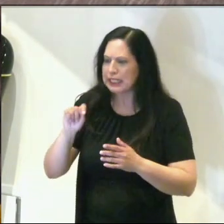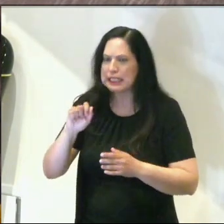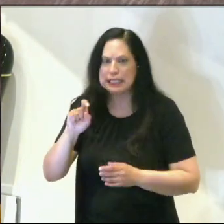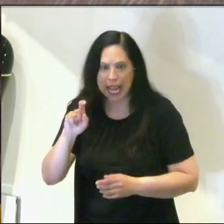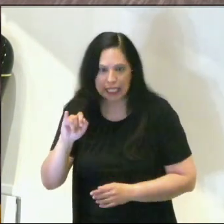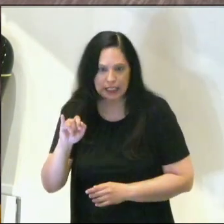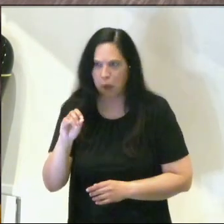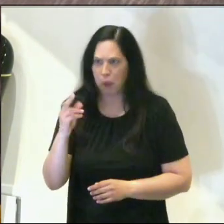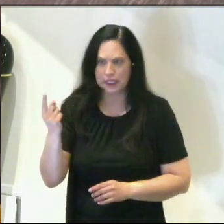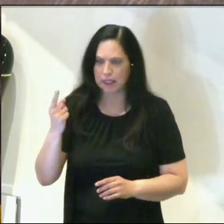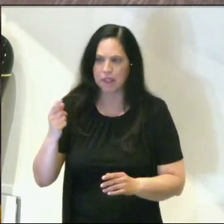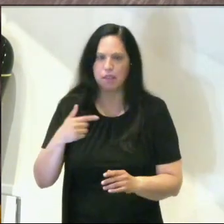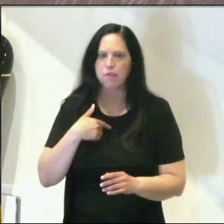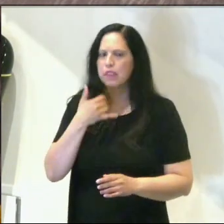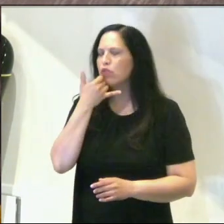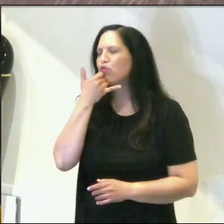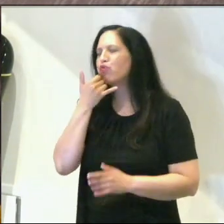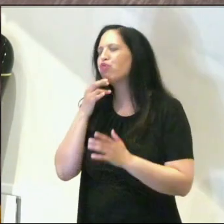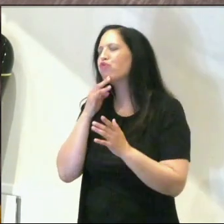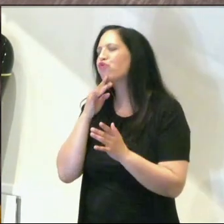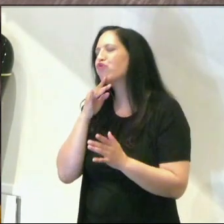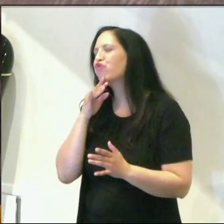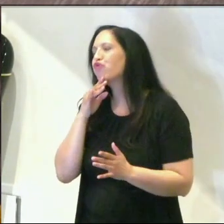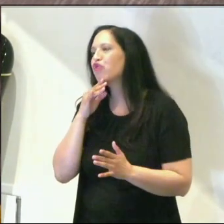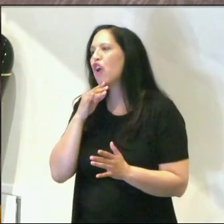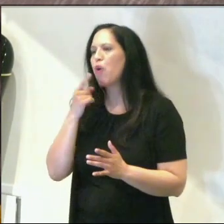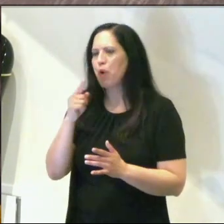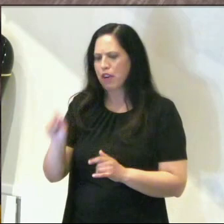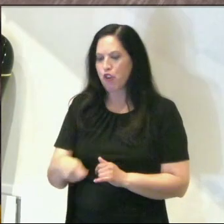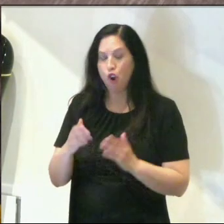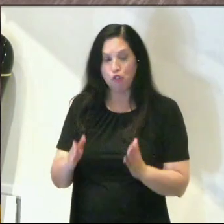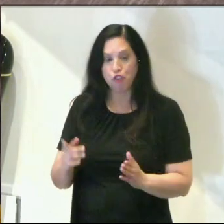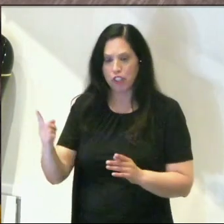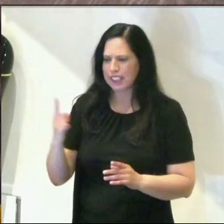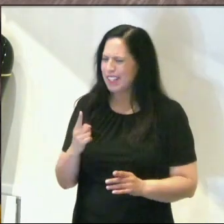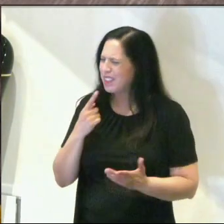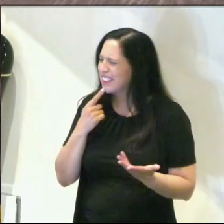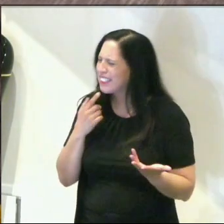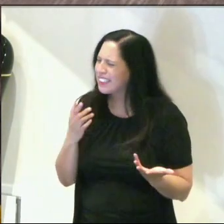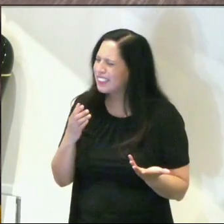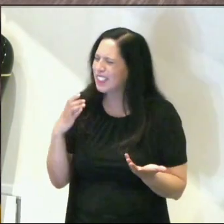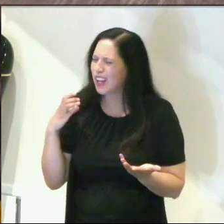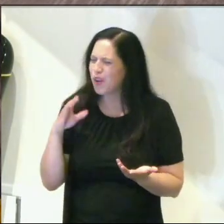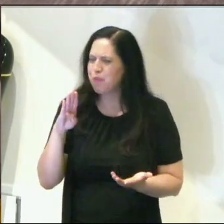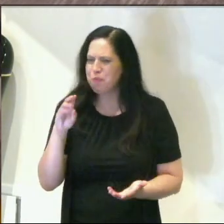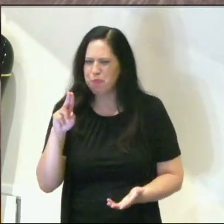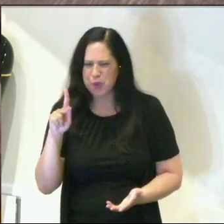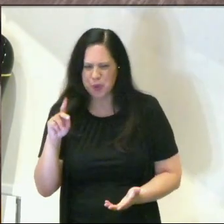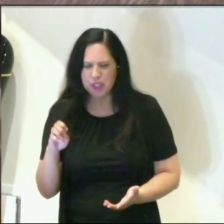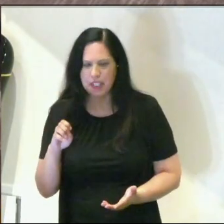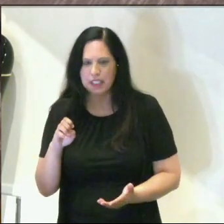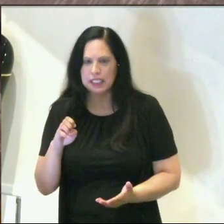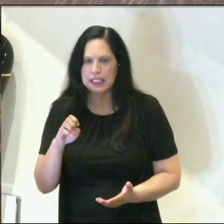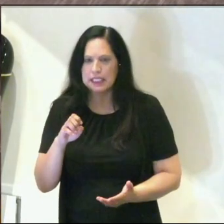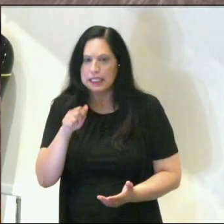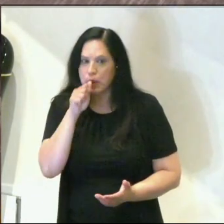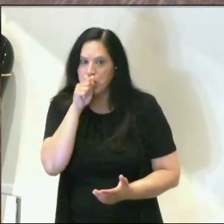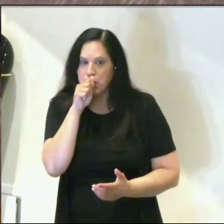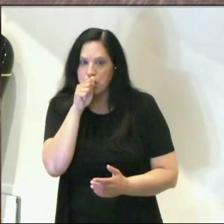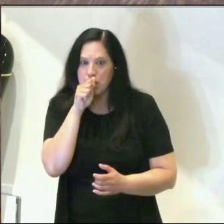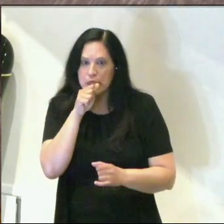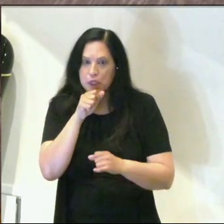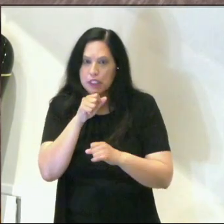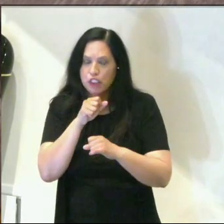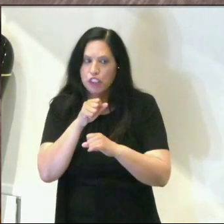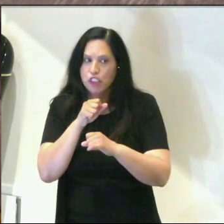So as I'm on the phone with them, one of my golfers comes down and says, uh, Coach Boop, the Secret Service is on our bus with drug